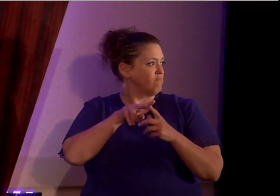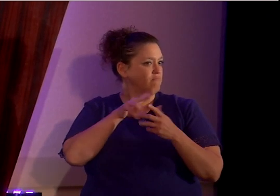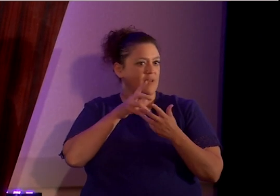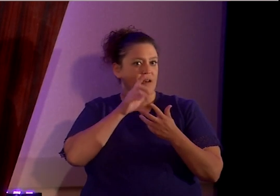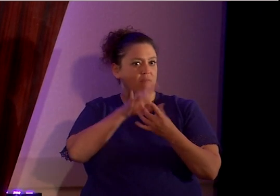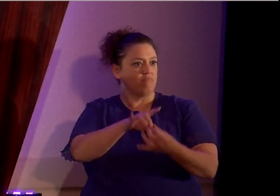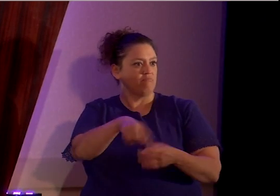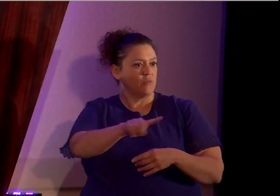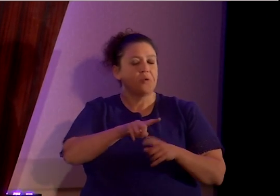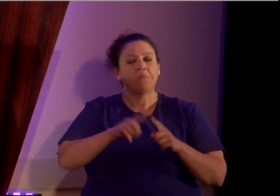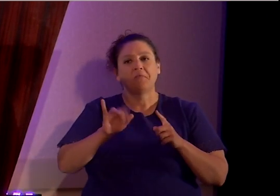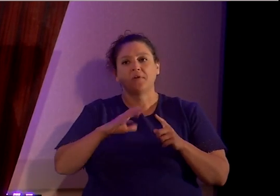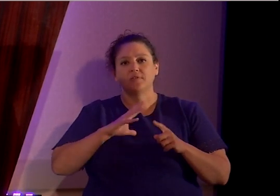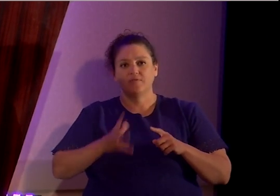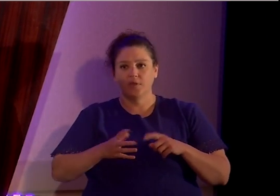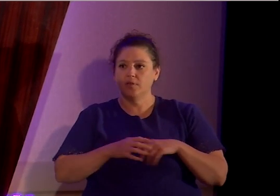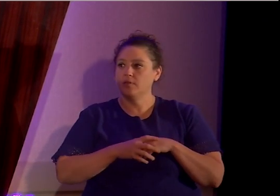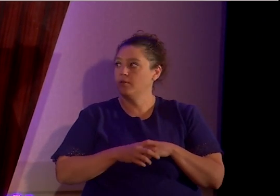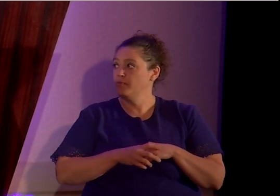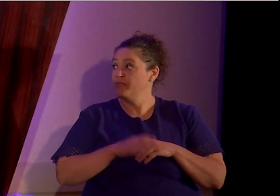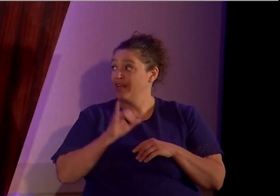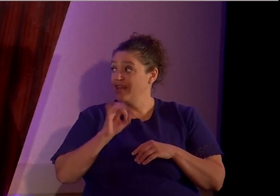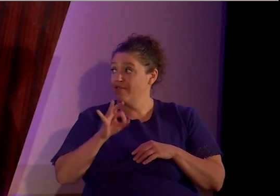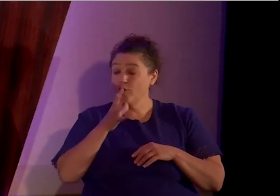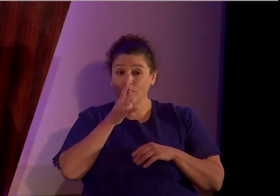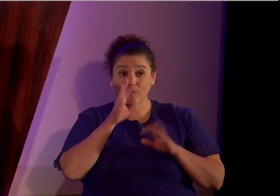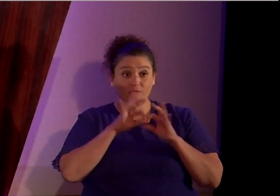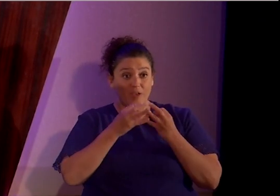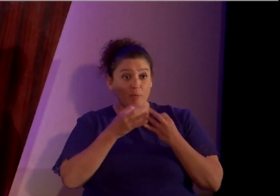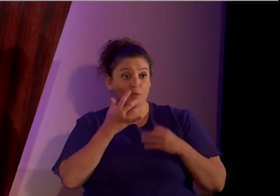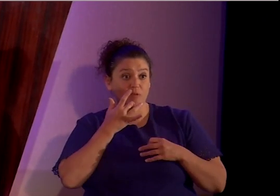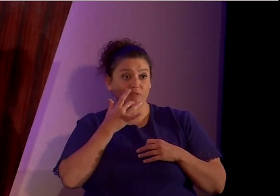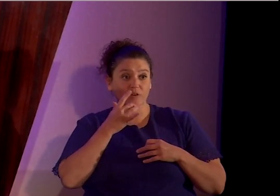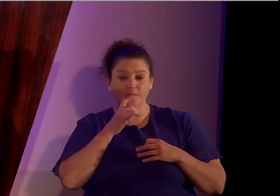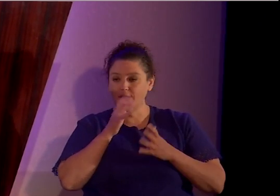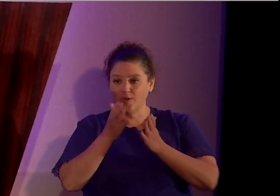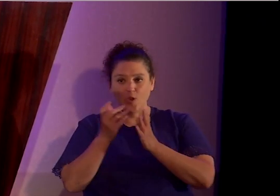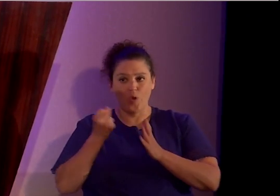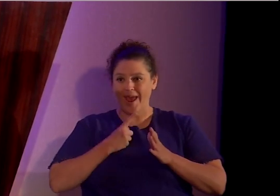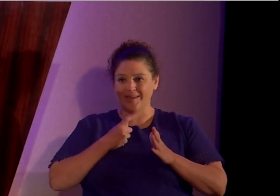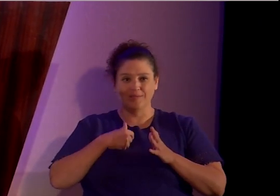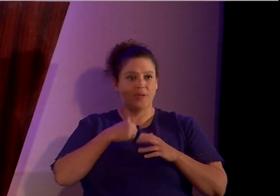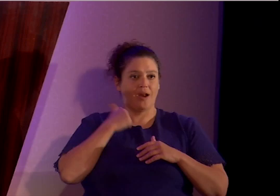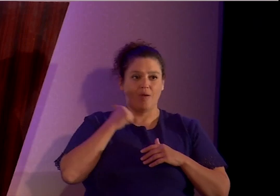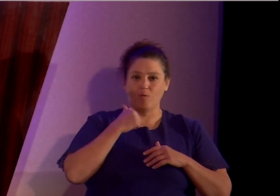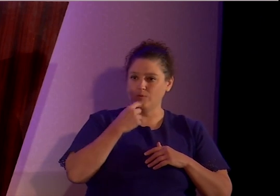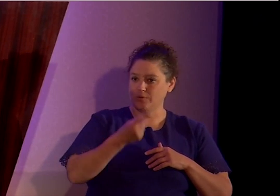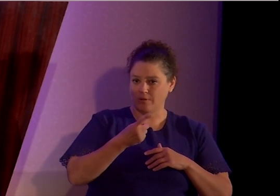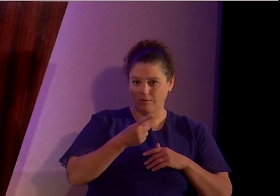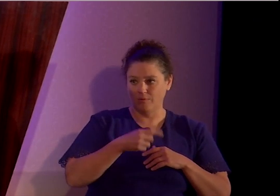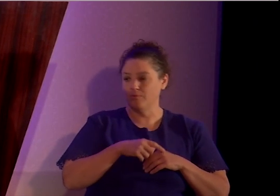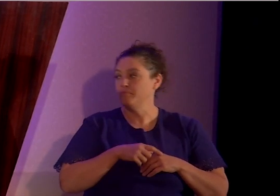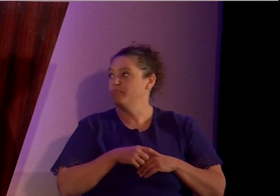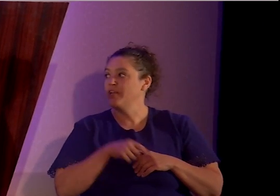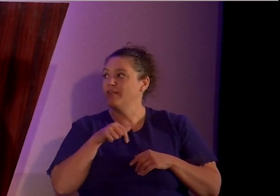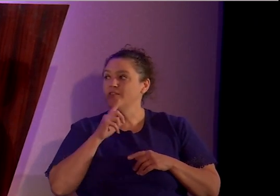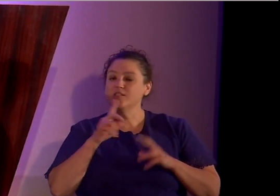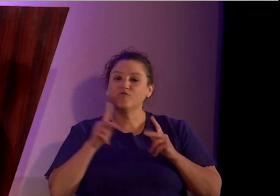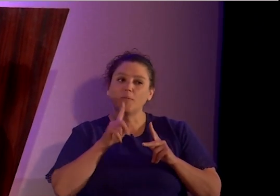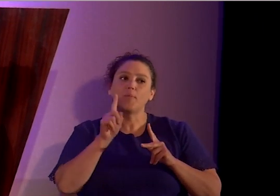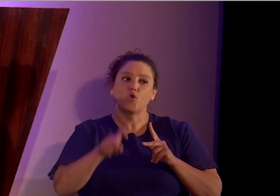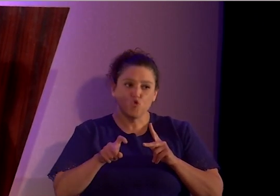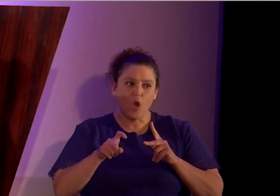Also, if your family is don't ask, don't tell, it's not going to be applicable to you. This is for people who have to come out.